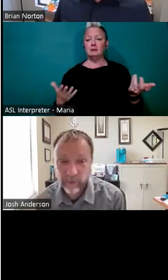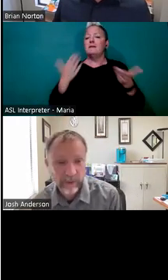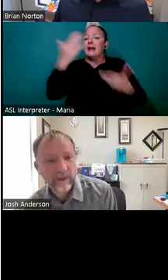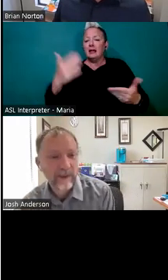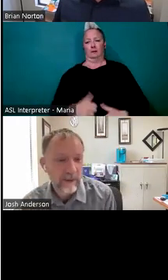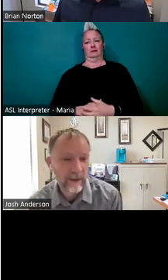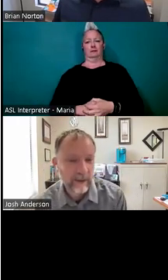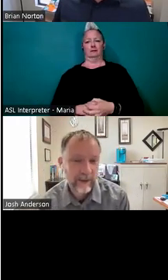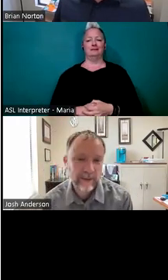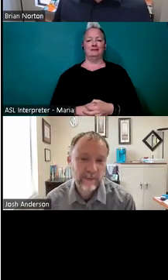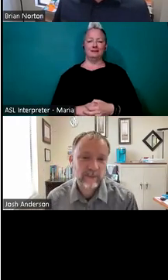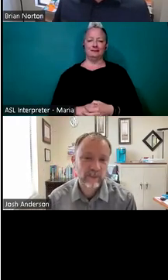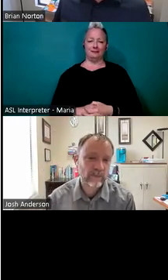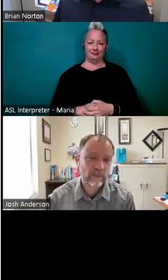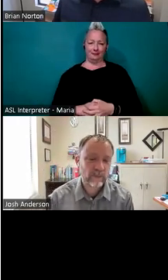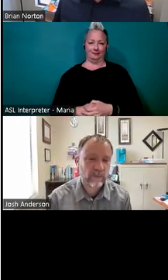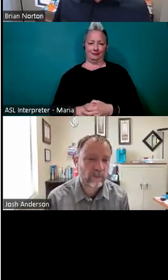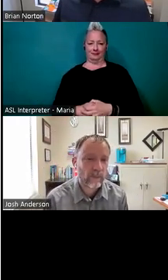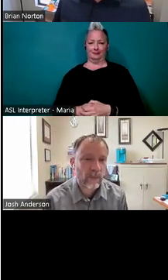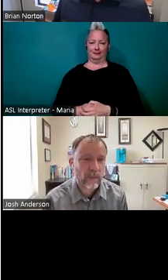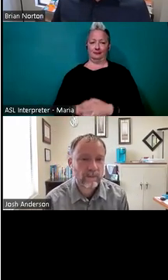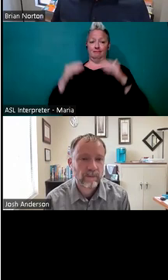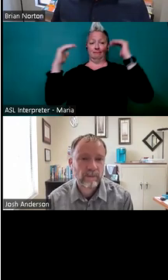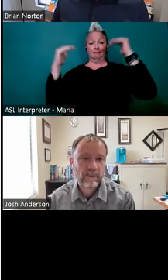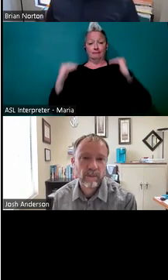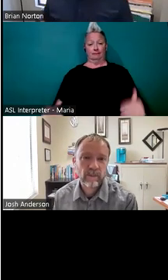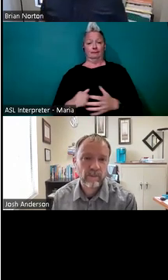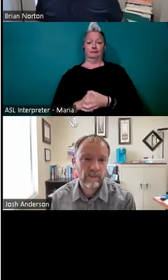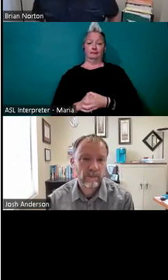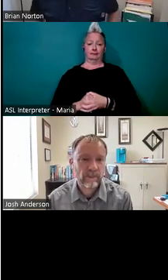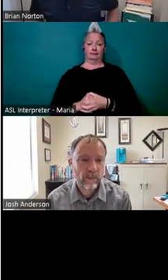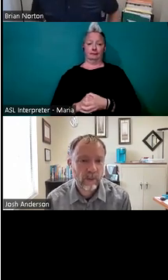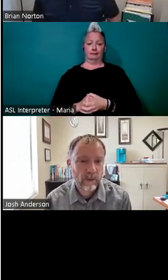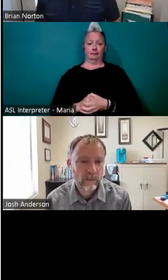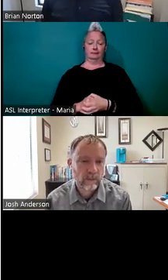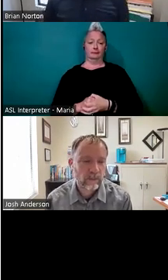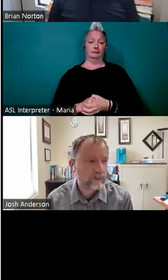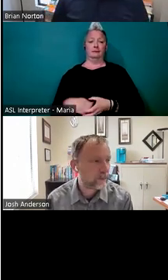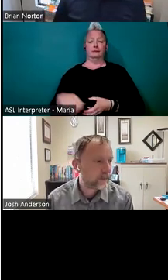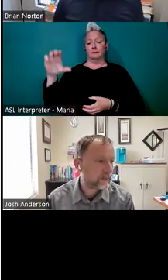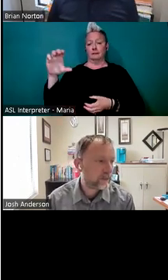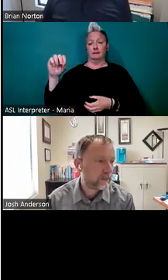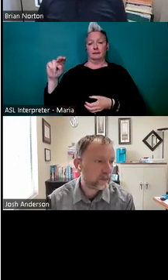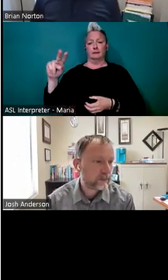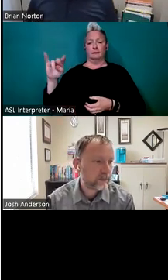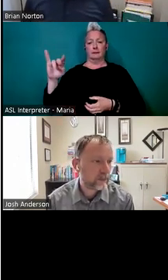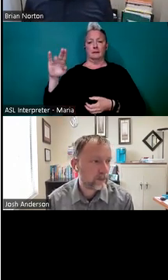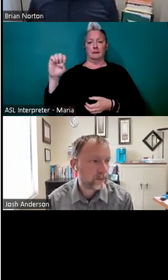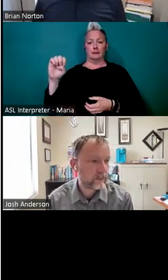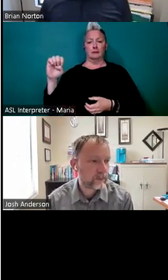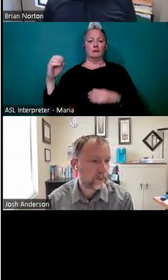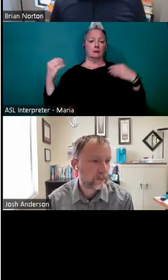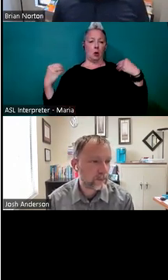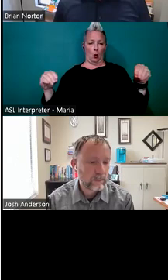so much. Yeah, absolutely. Next one, um, convenience store. Here's one for you. So the location is a convenience